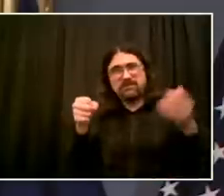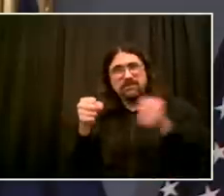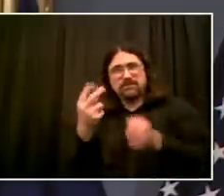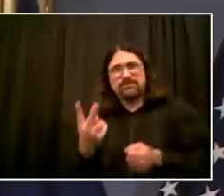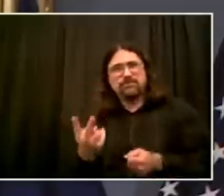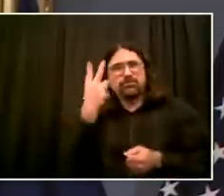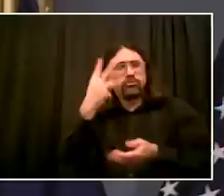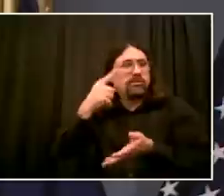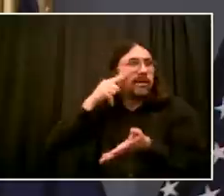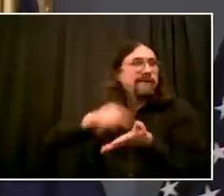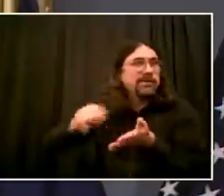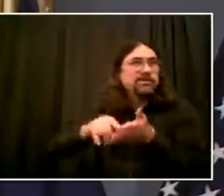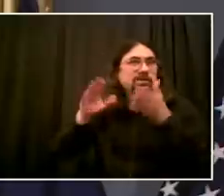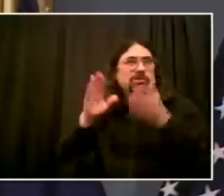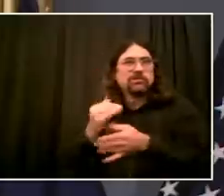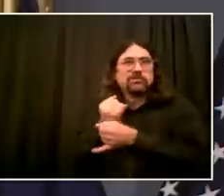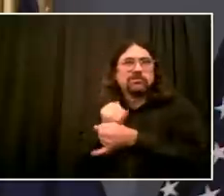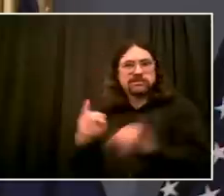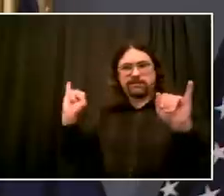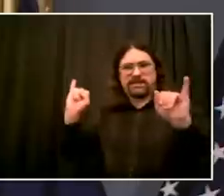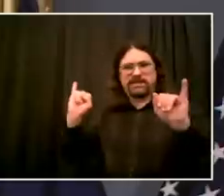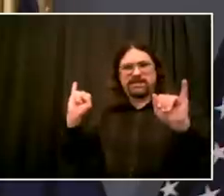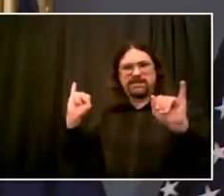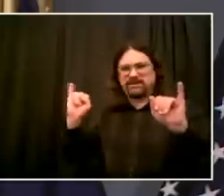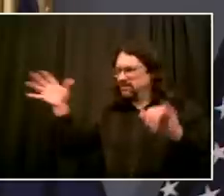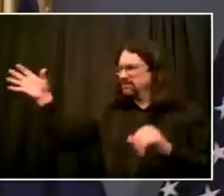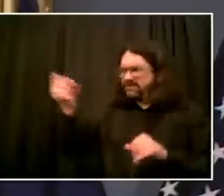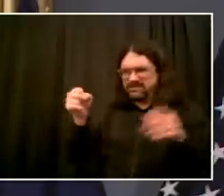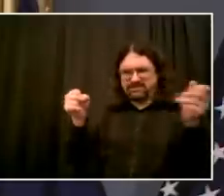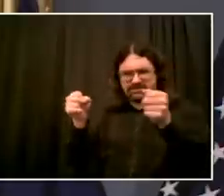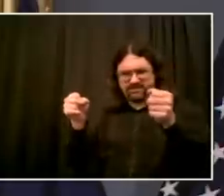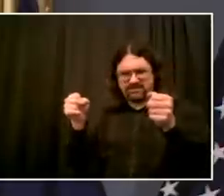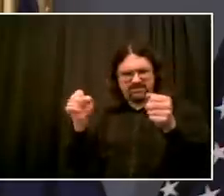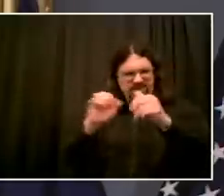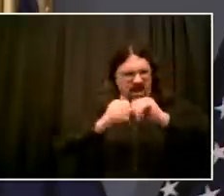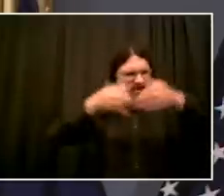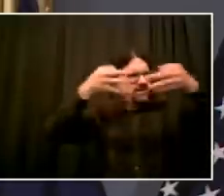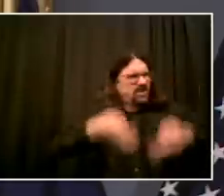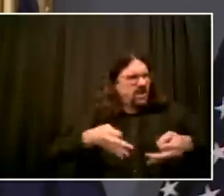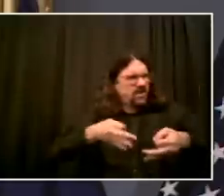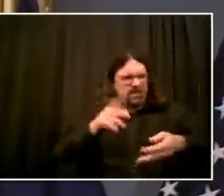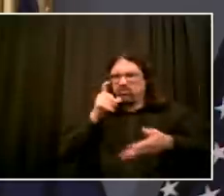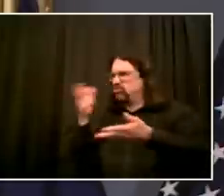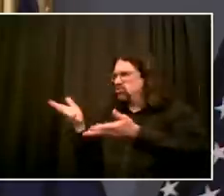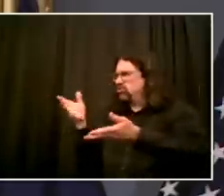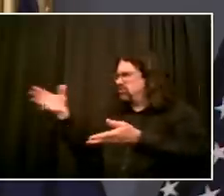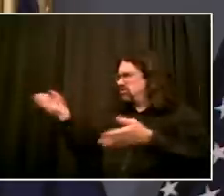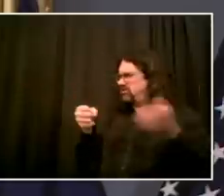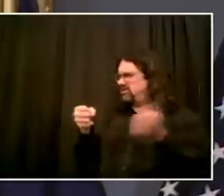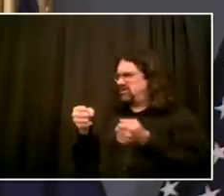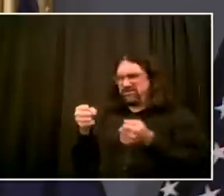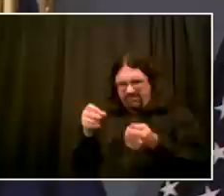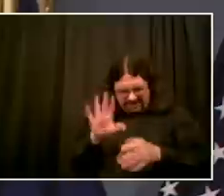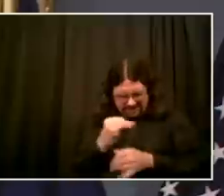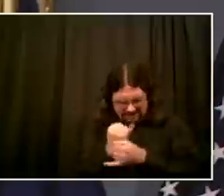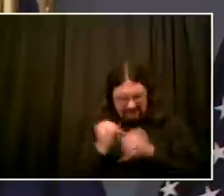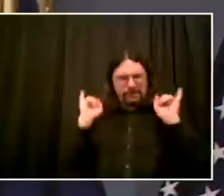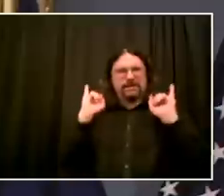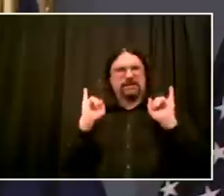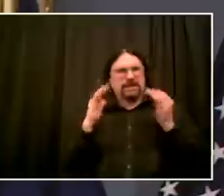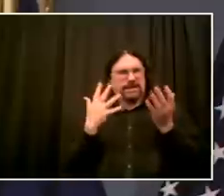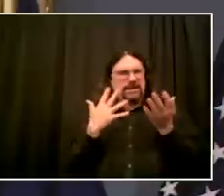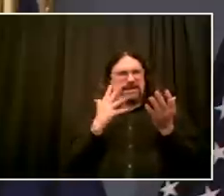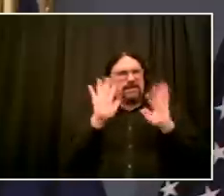also your biracial son having to deal with discriminatory policing, and some see a contradiction between the way you speak about that